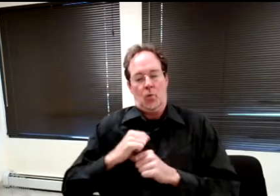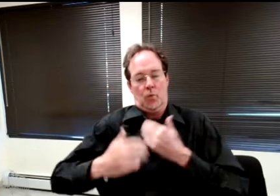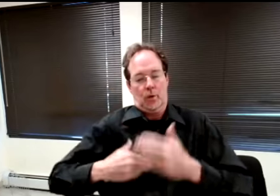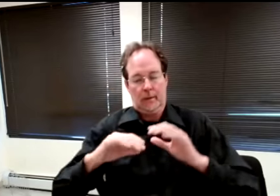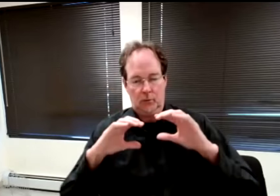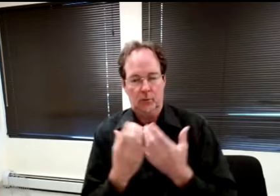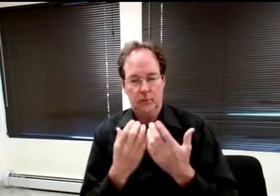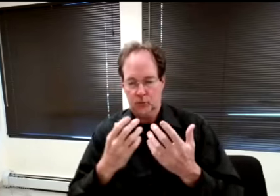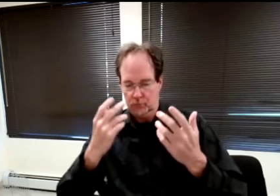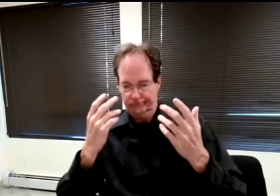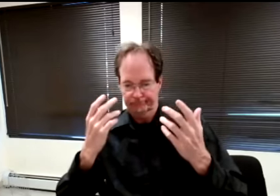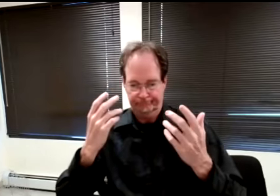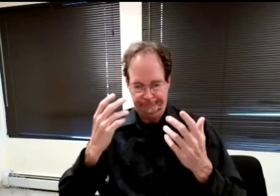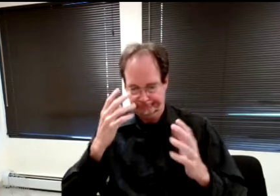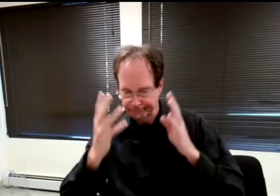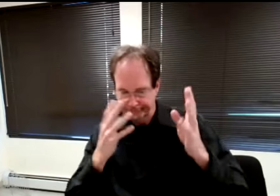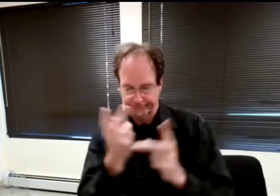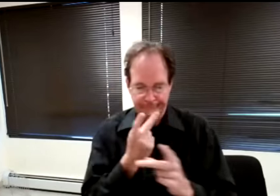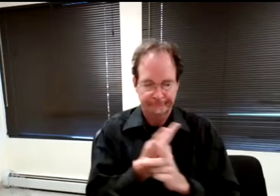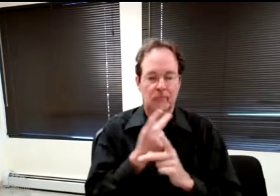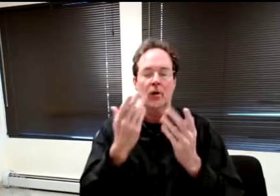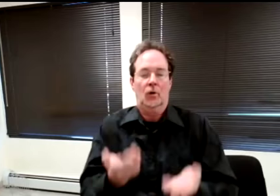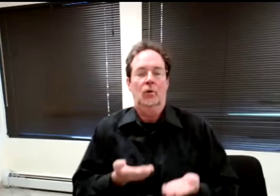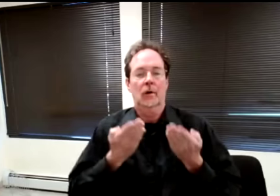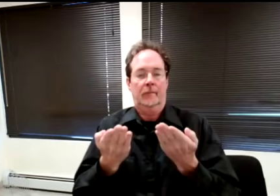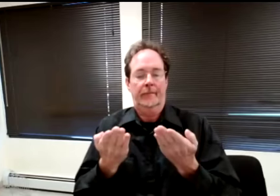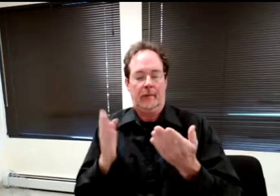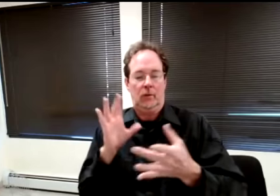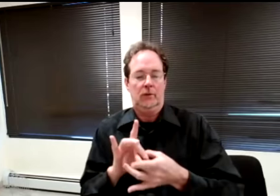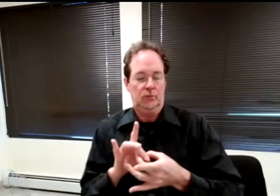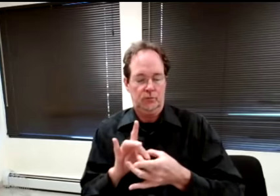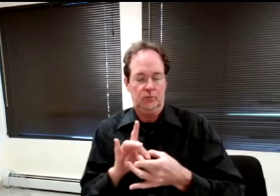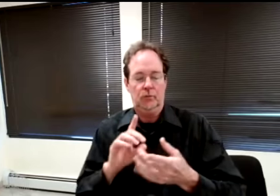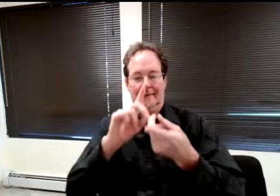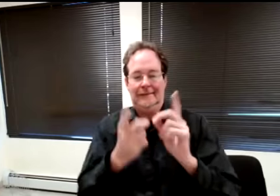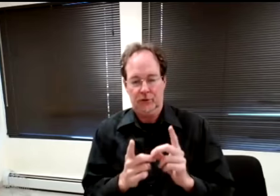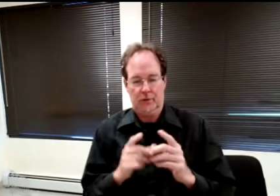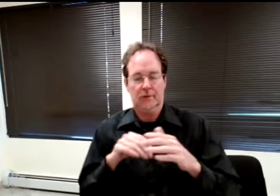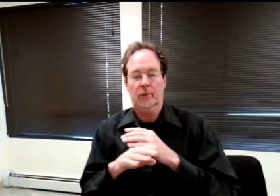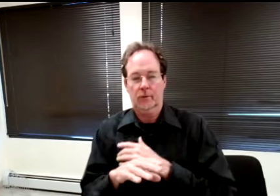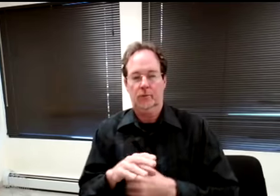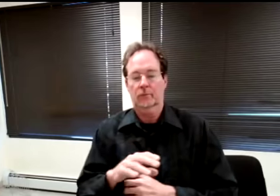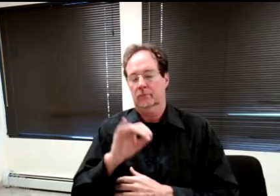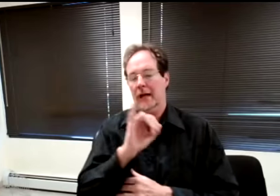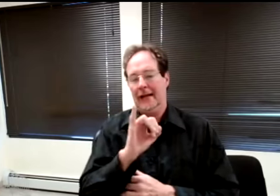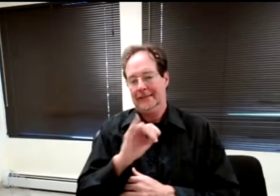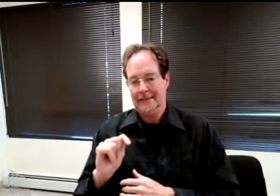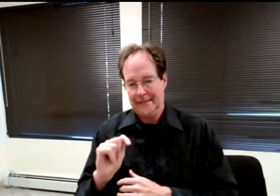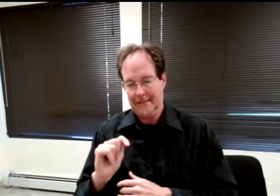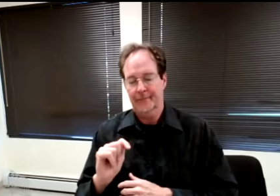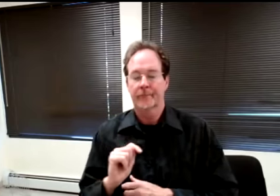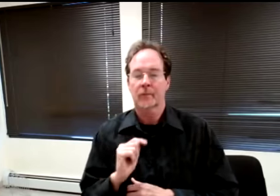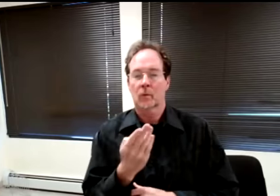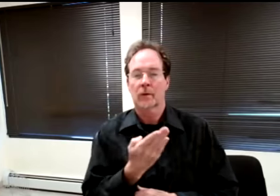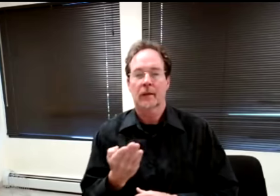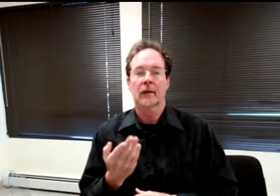recommendations around digital accessibility of IT. One of the things that we